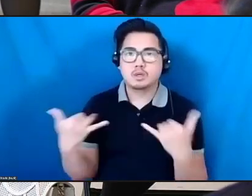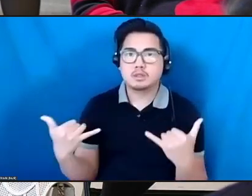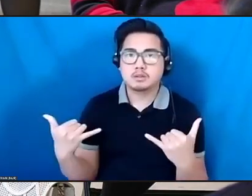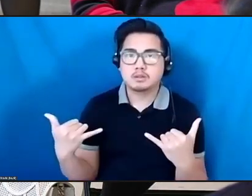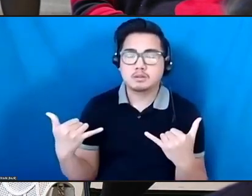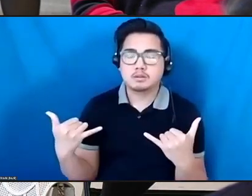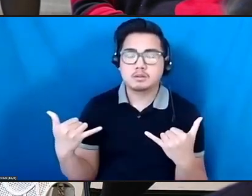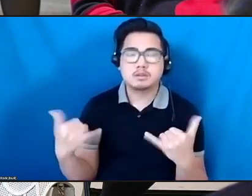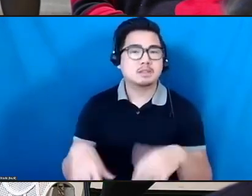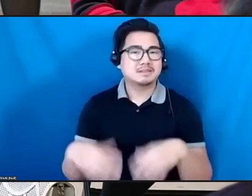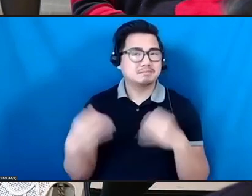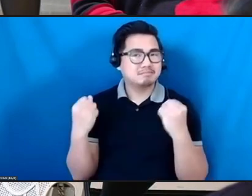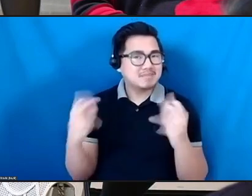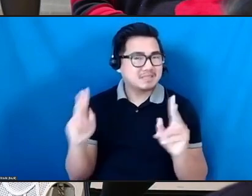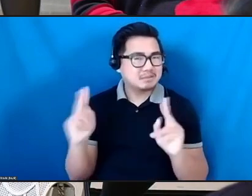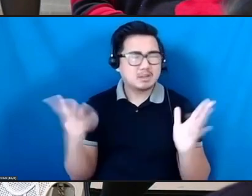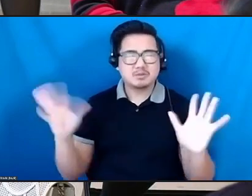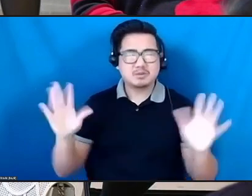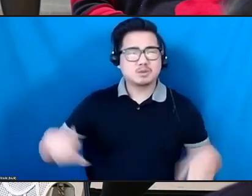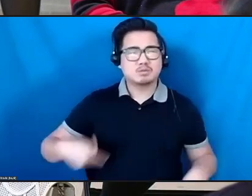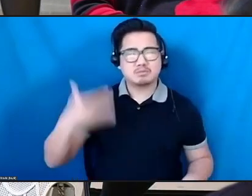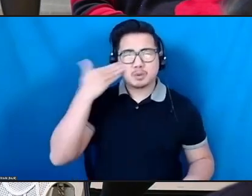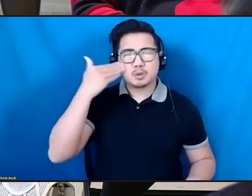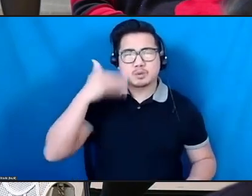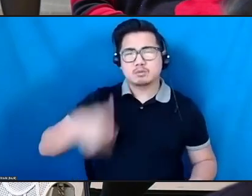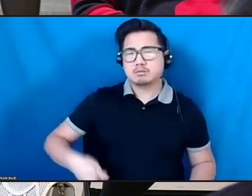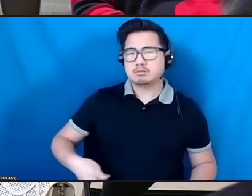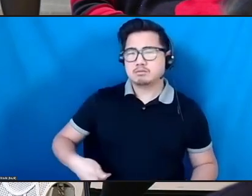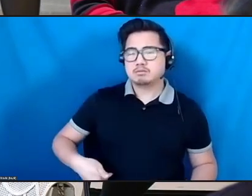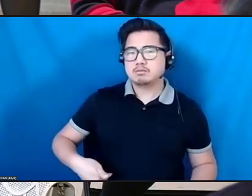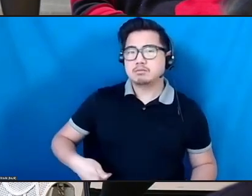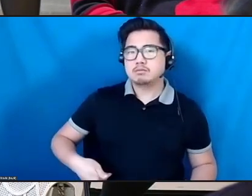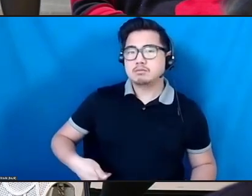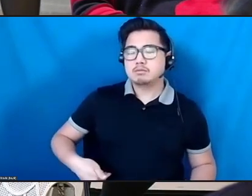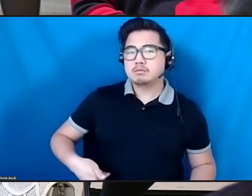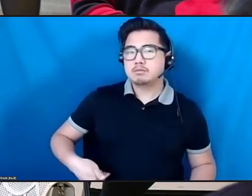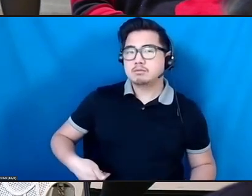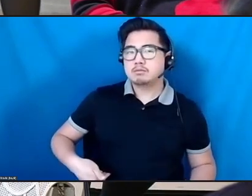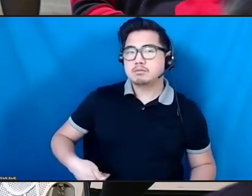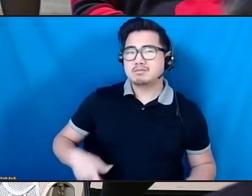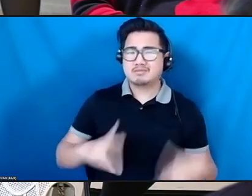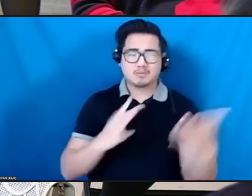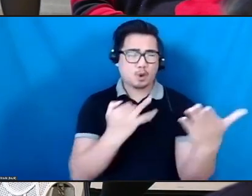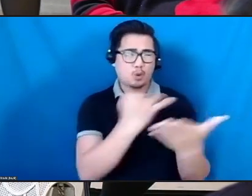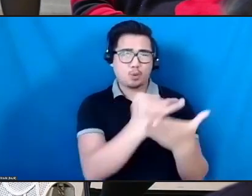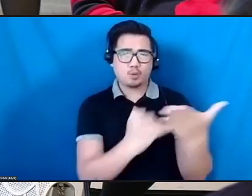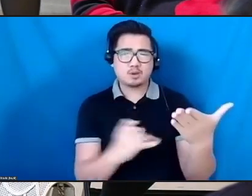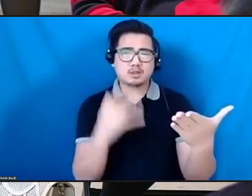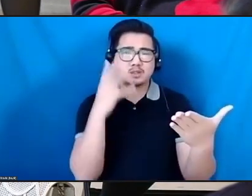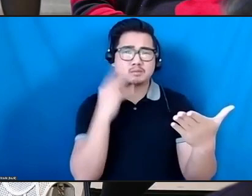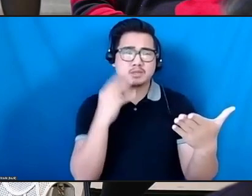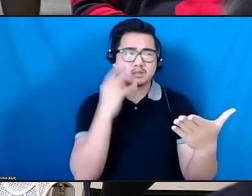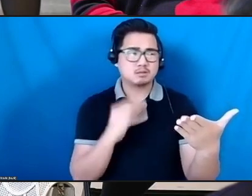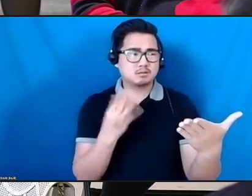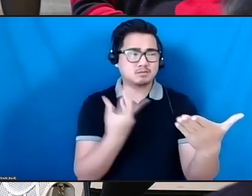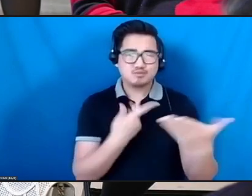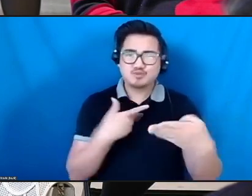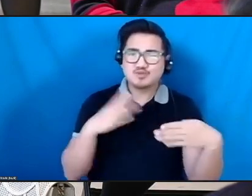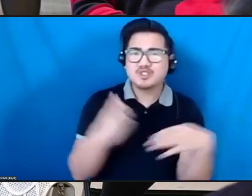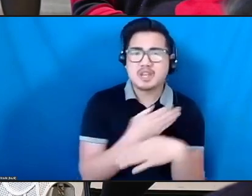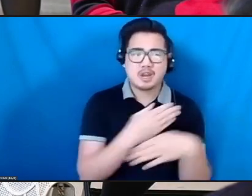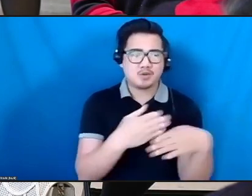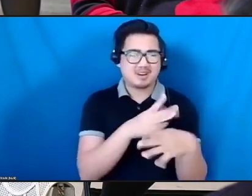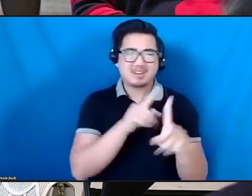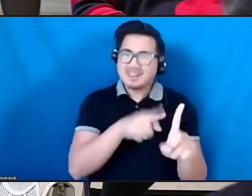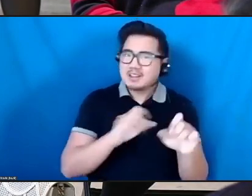many of us know intrinsically the power of artistic experience in exchange to transform. And how are we making the